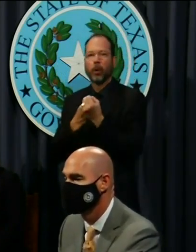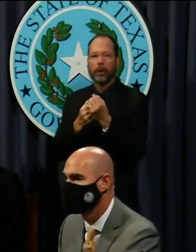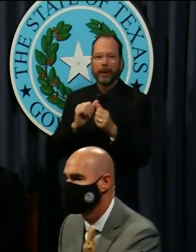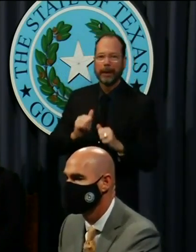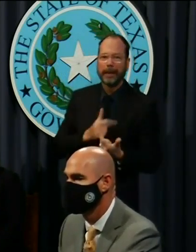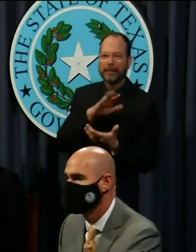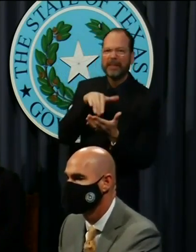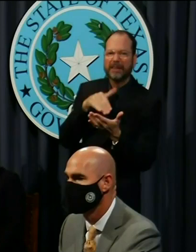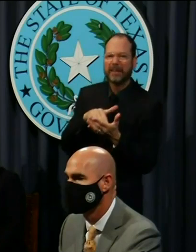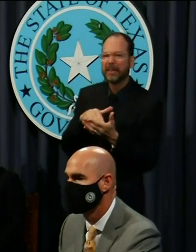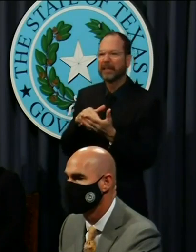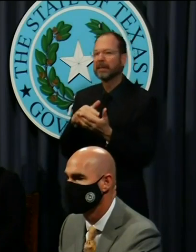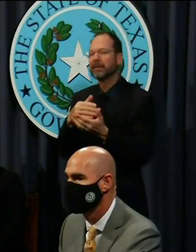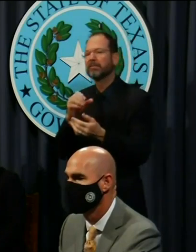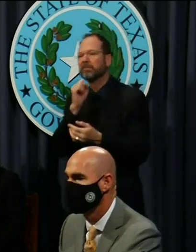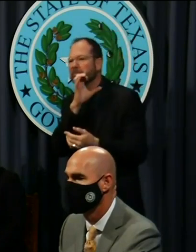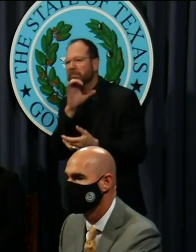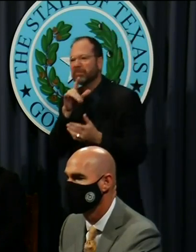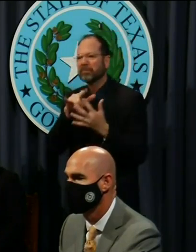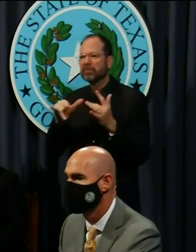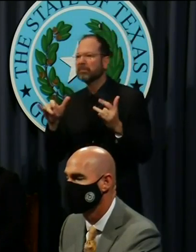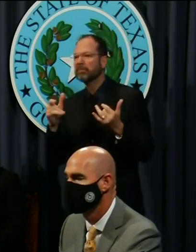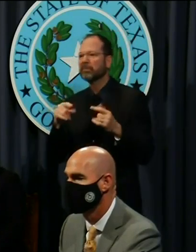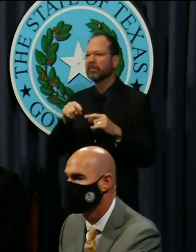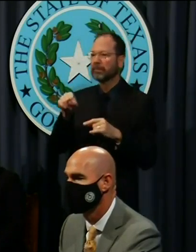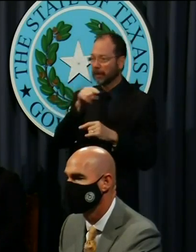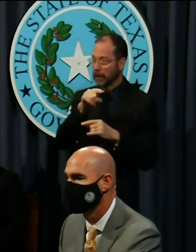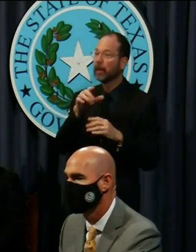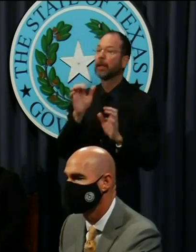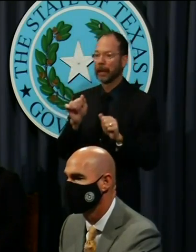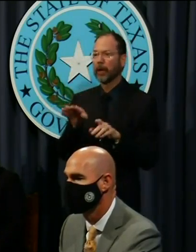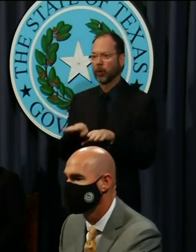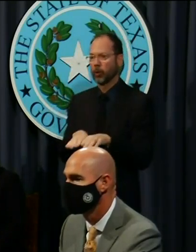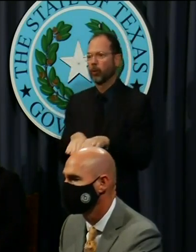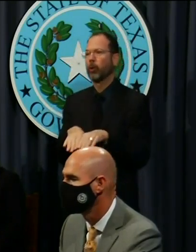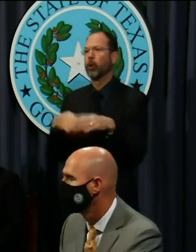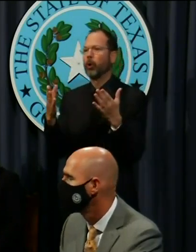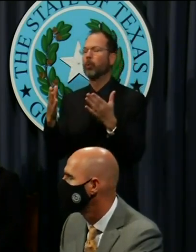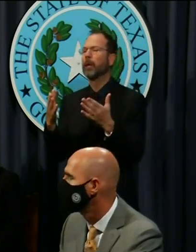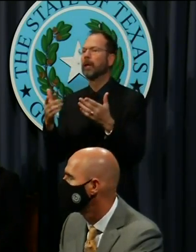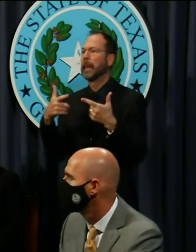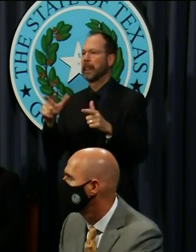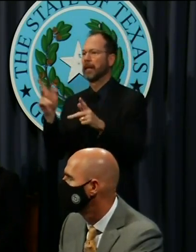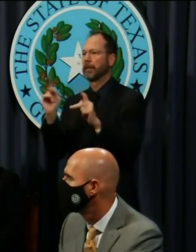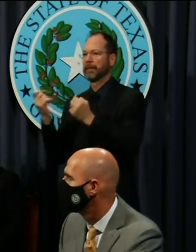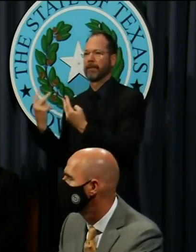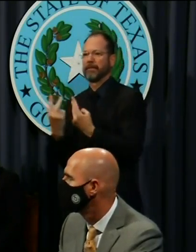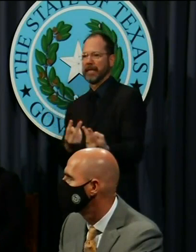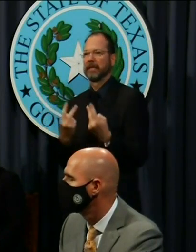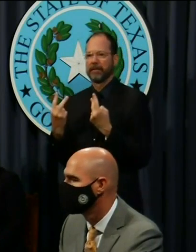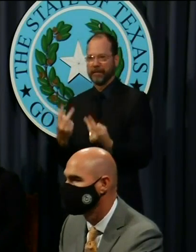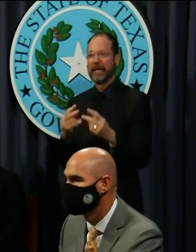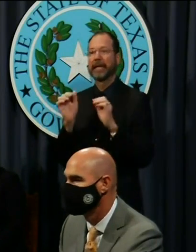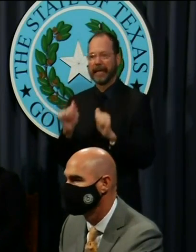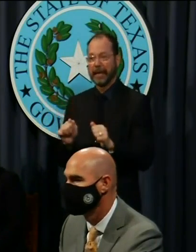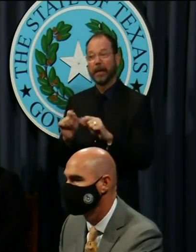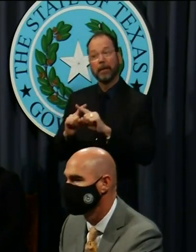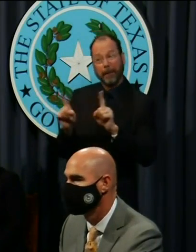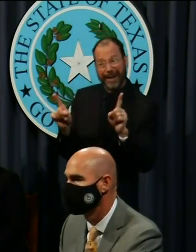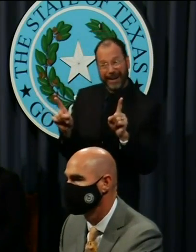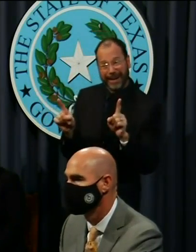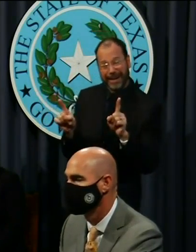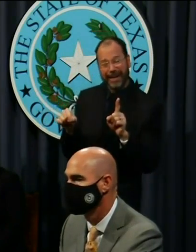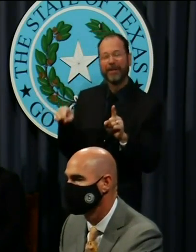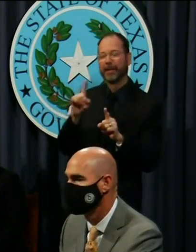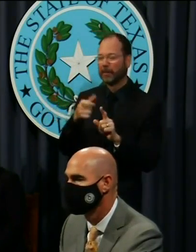and other long-term care facilities are allowed to reopen for visitation. They must, however, comply